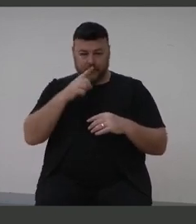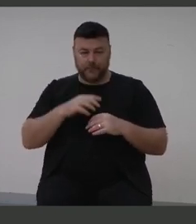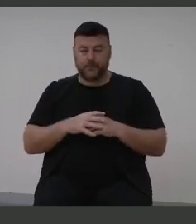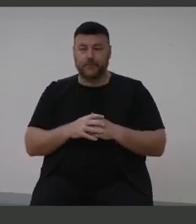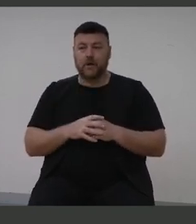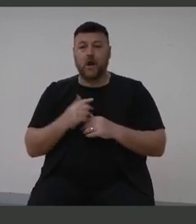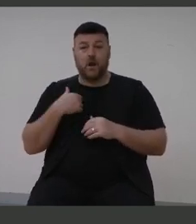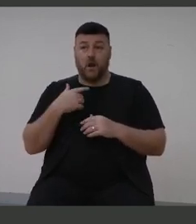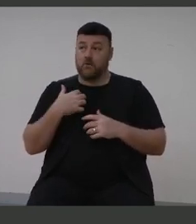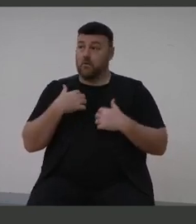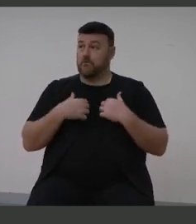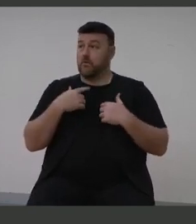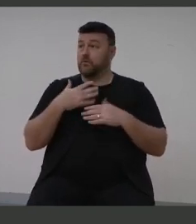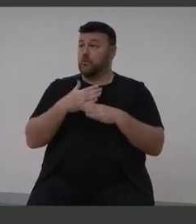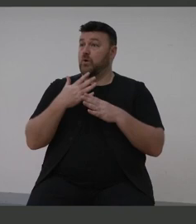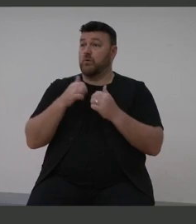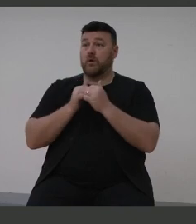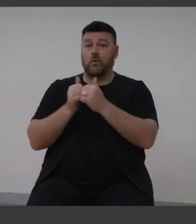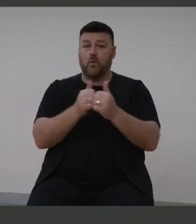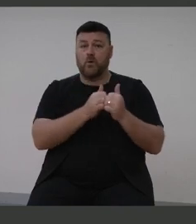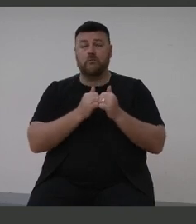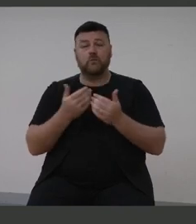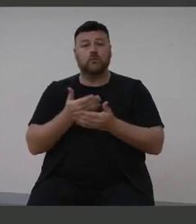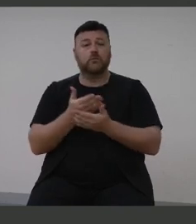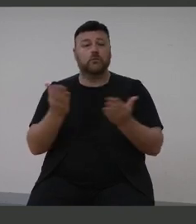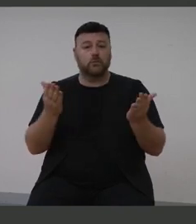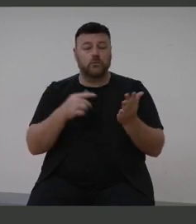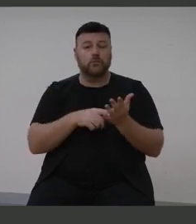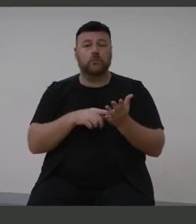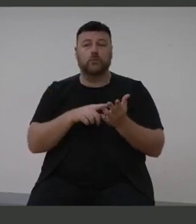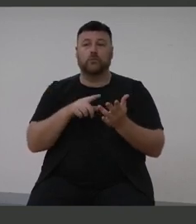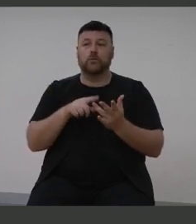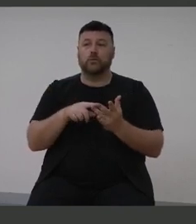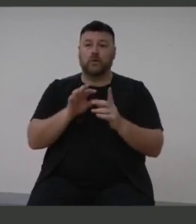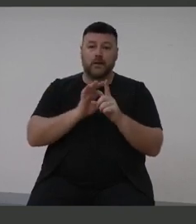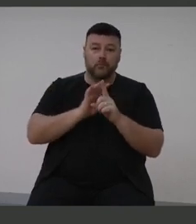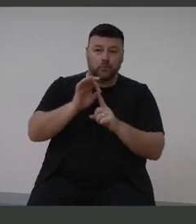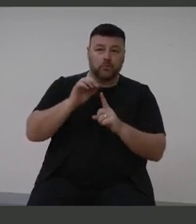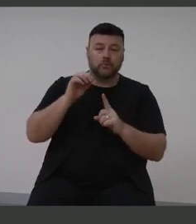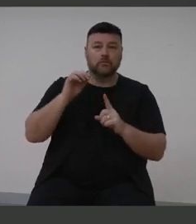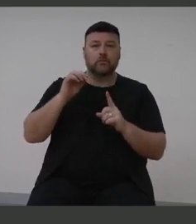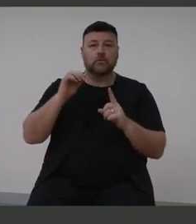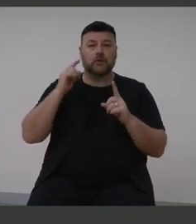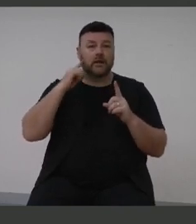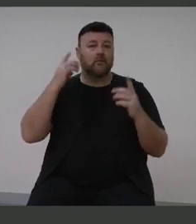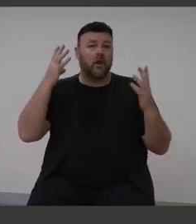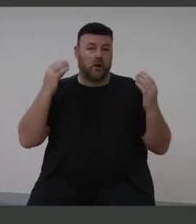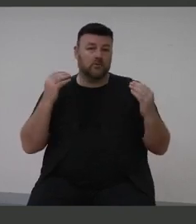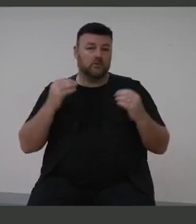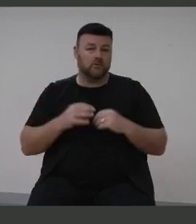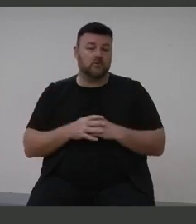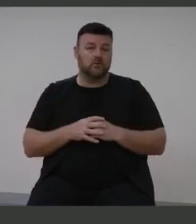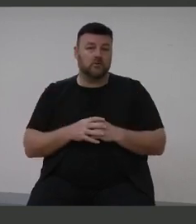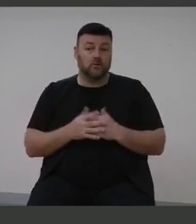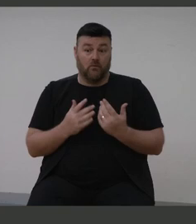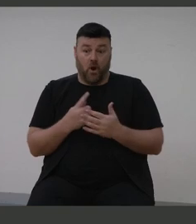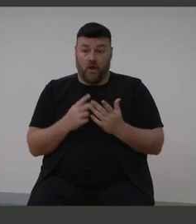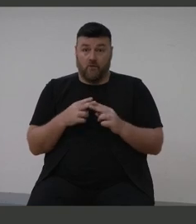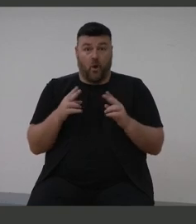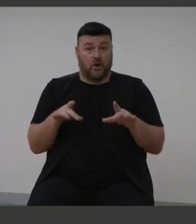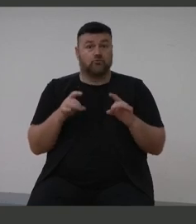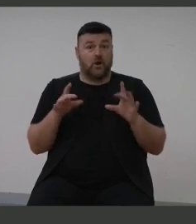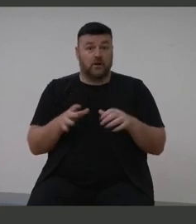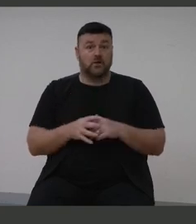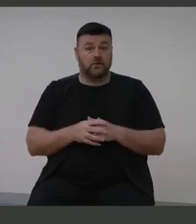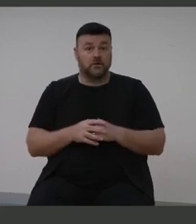working with all of you in this space to improve the hearing loss, not only of Australians and